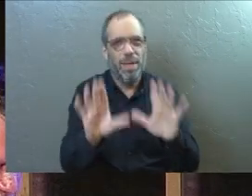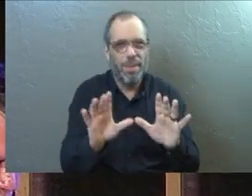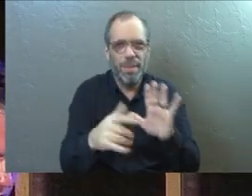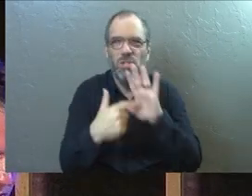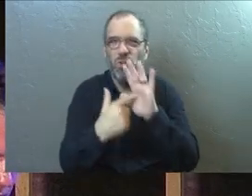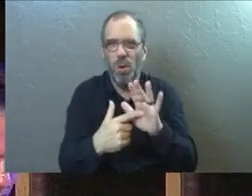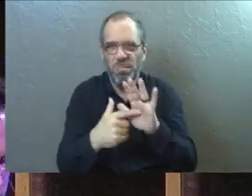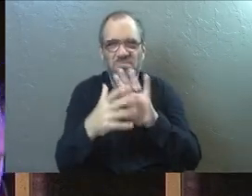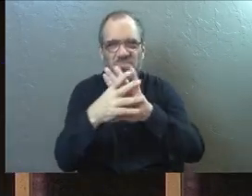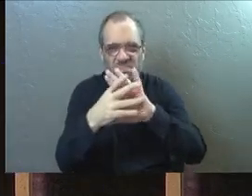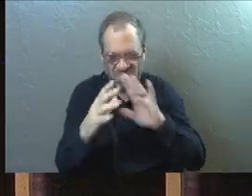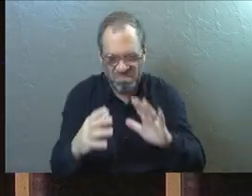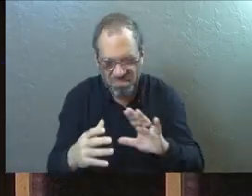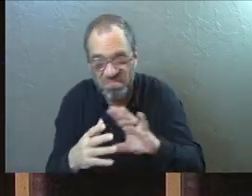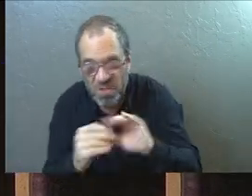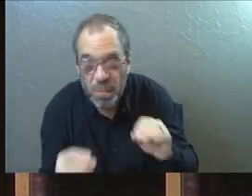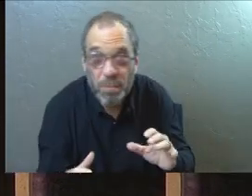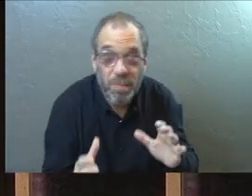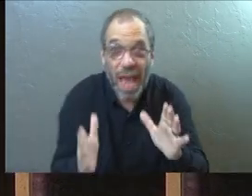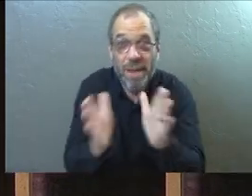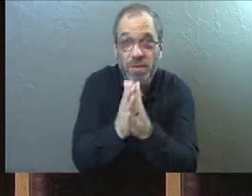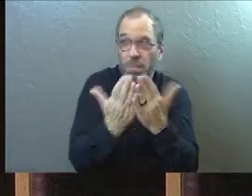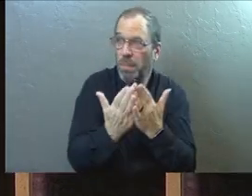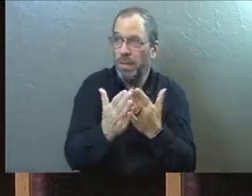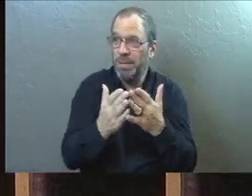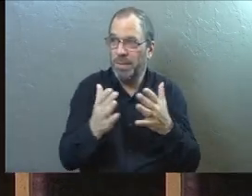illustration here for you. So I've got some bookends.